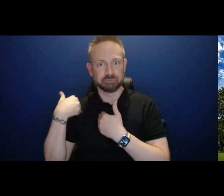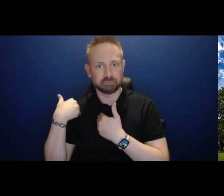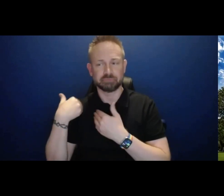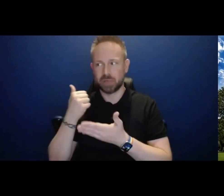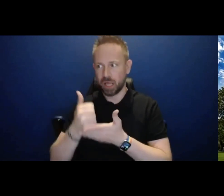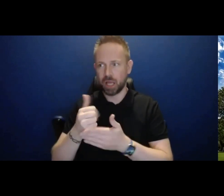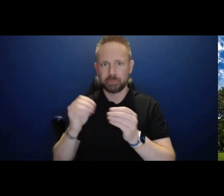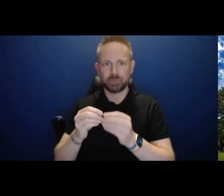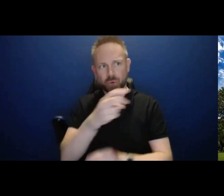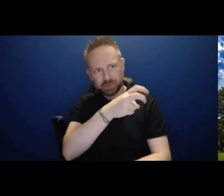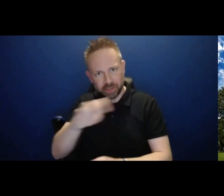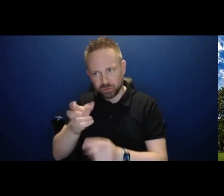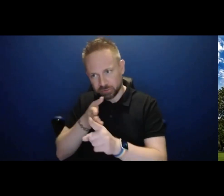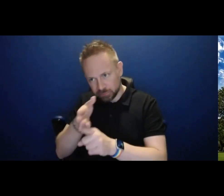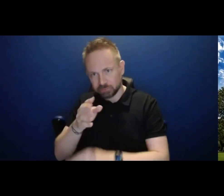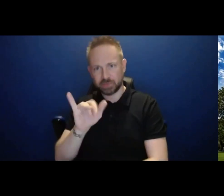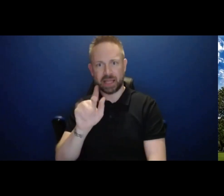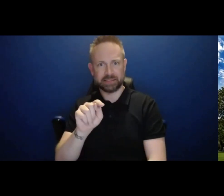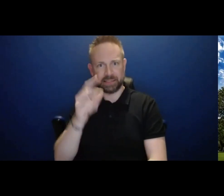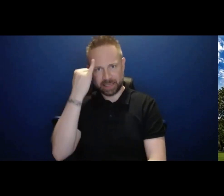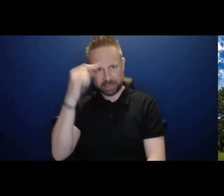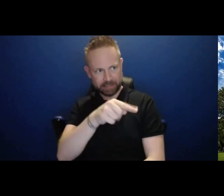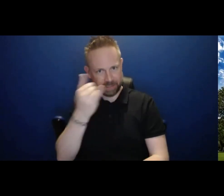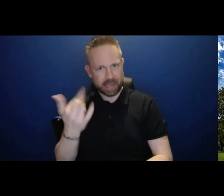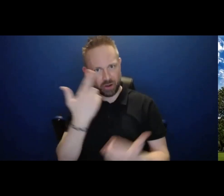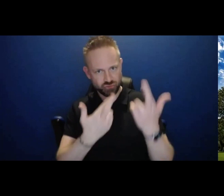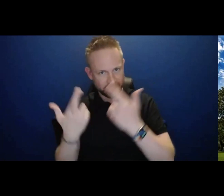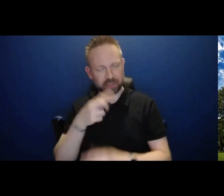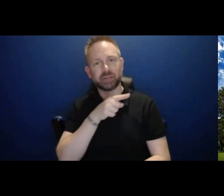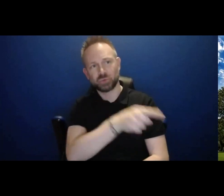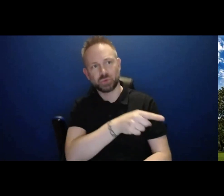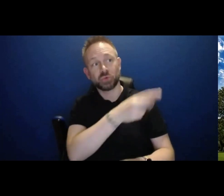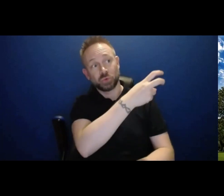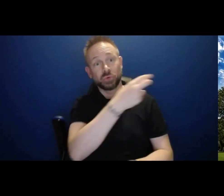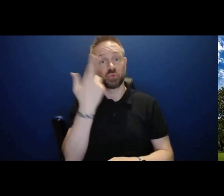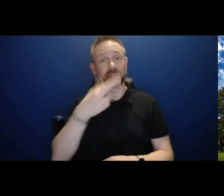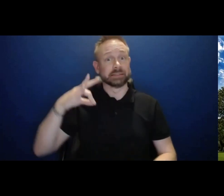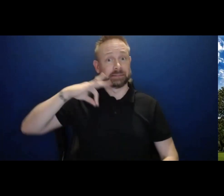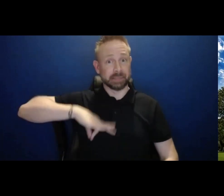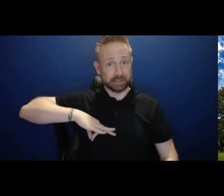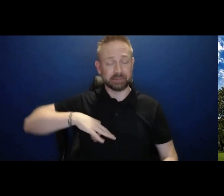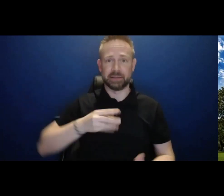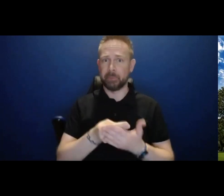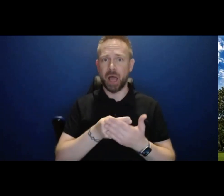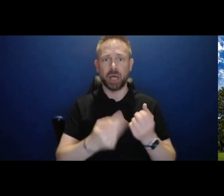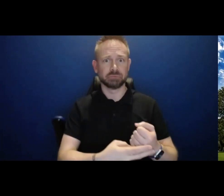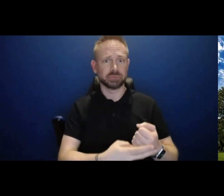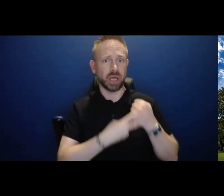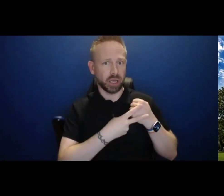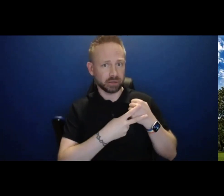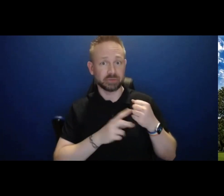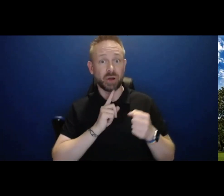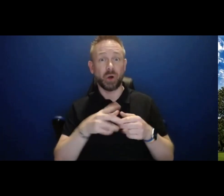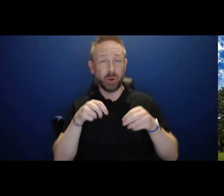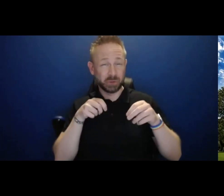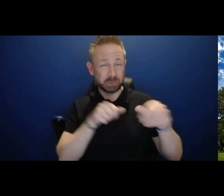IT solution was that it provided us with significant cost savings. We actually cut our costs by to about a third of